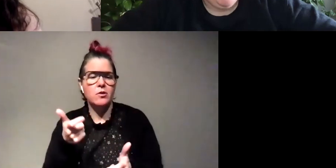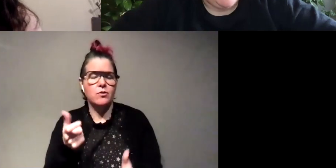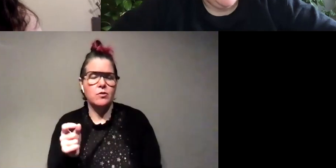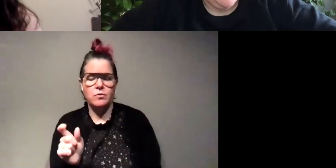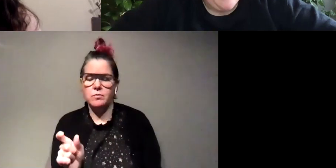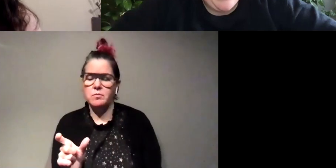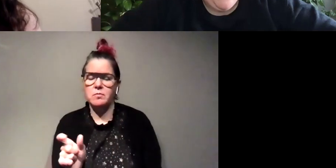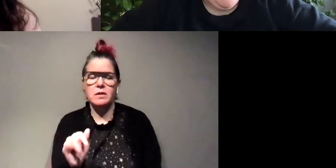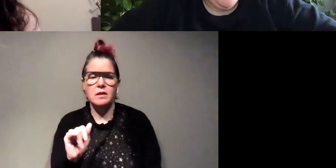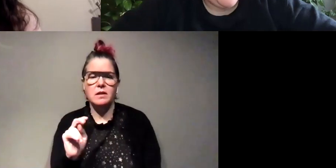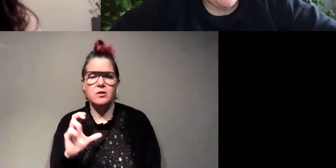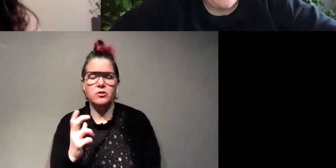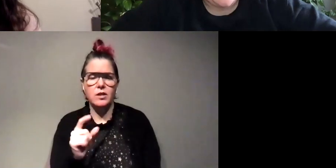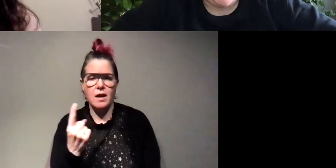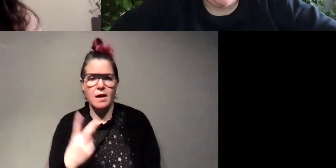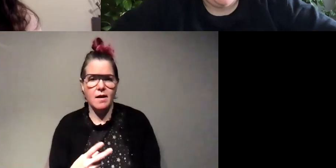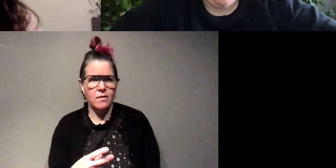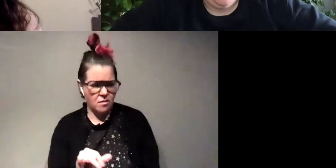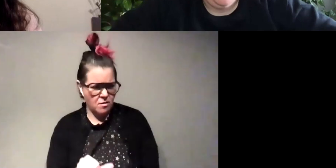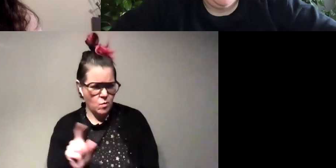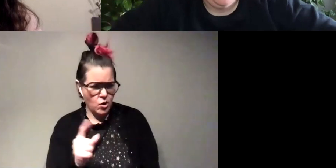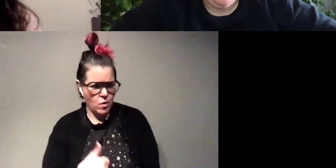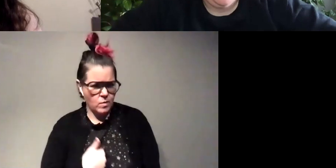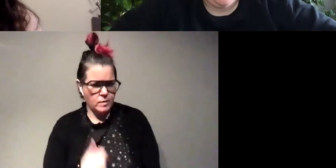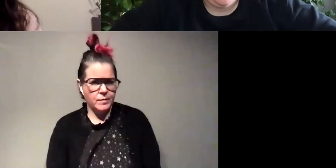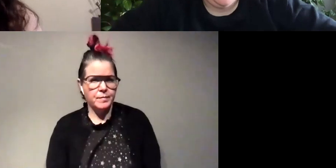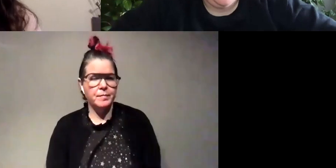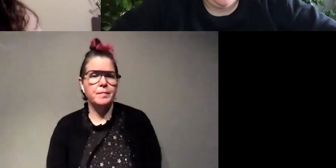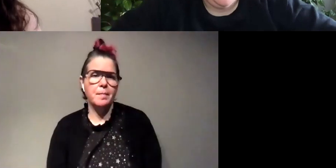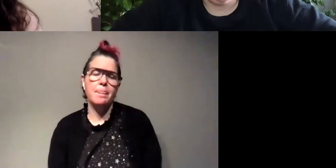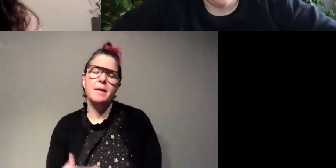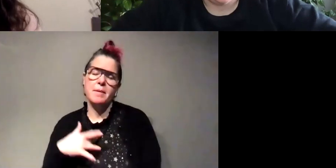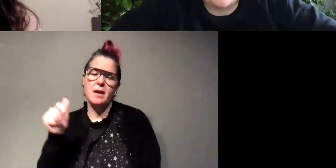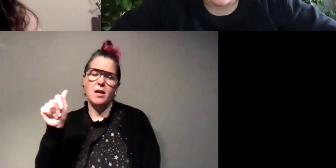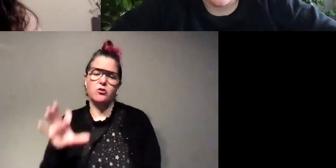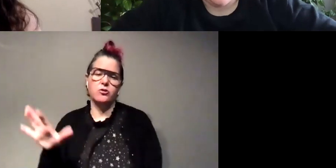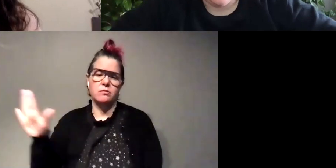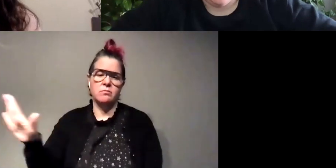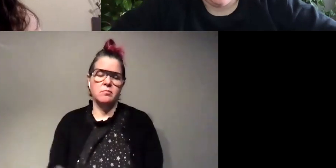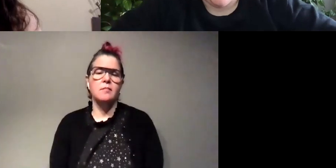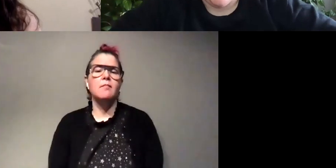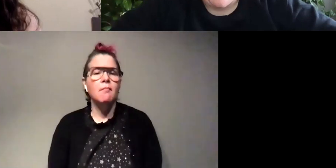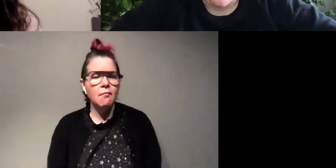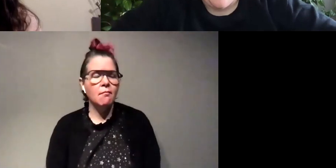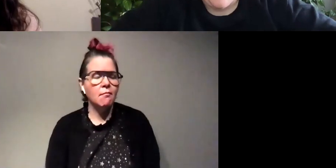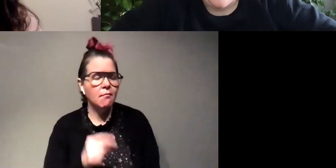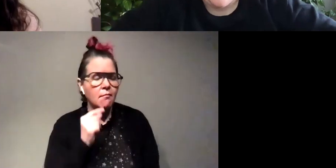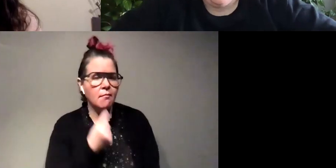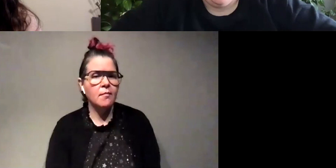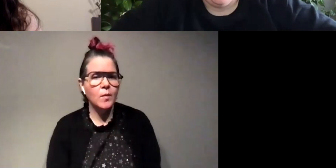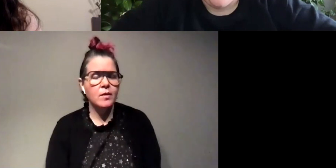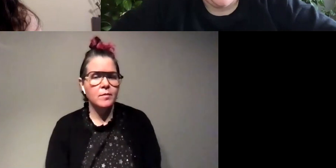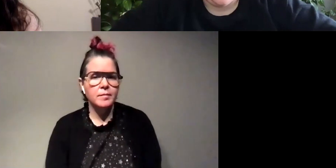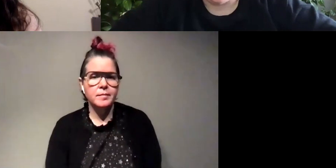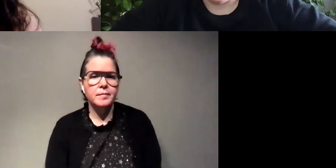and a half how where do those kinds live those ones are mostly in asia sweet cool man i